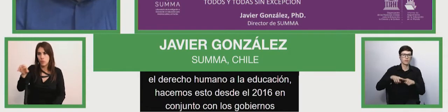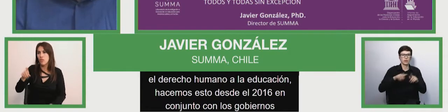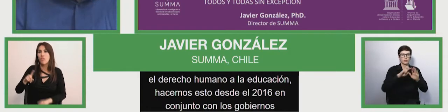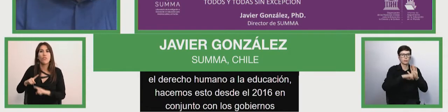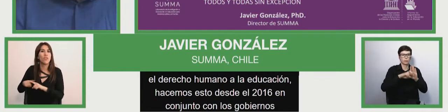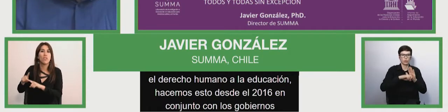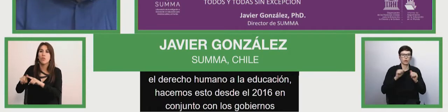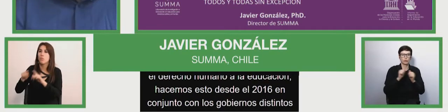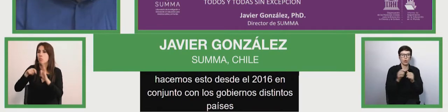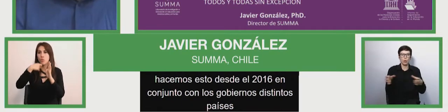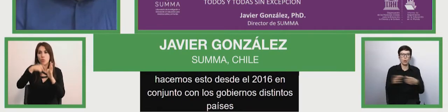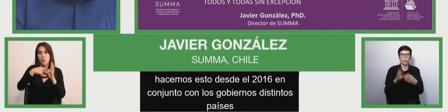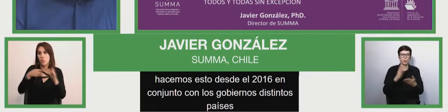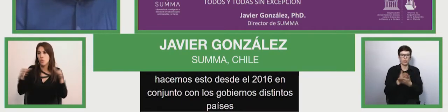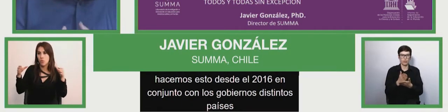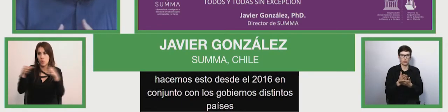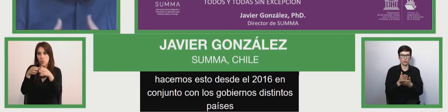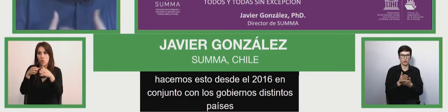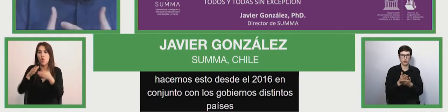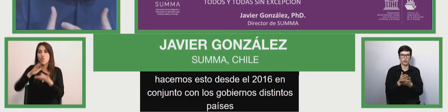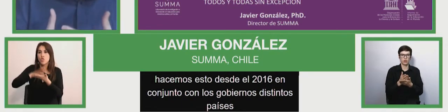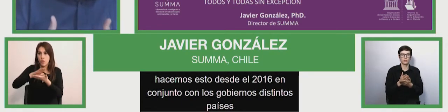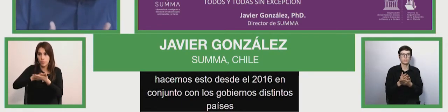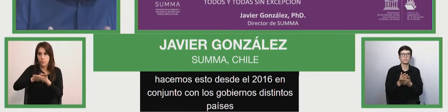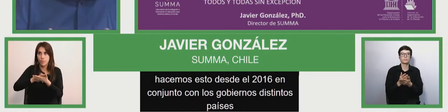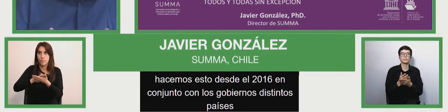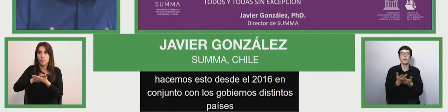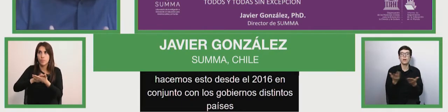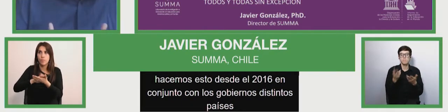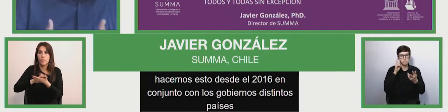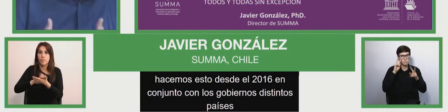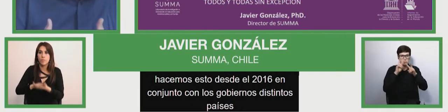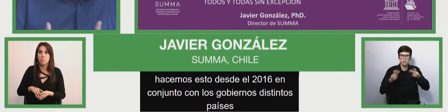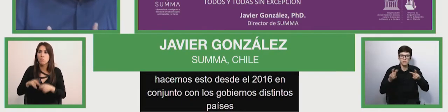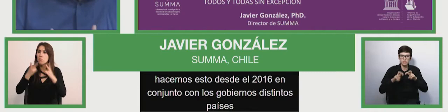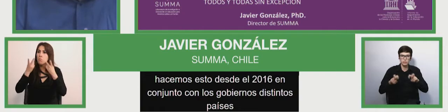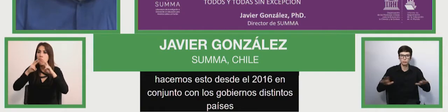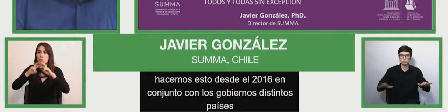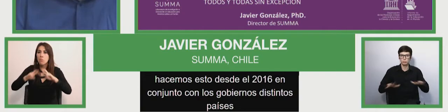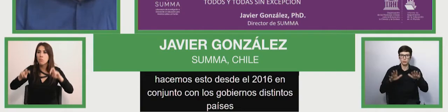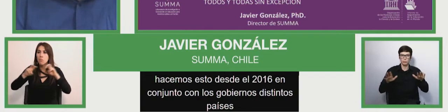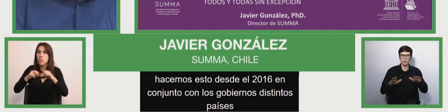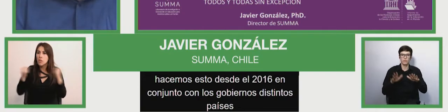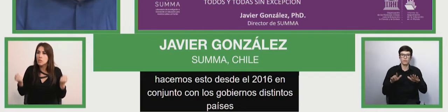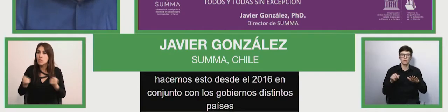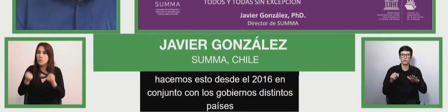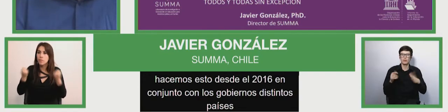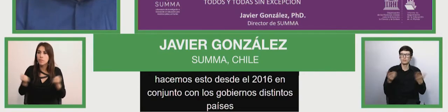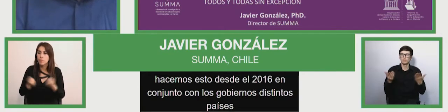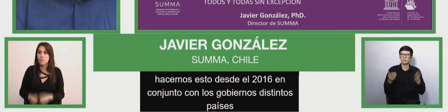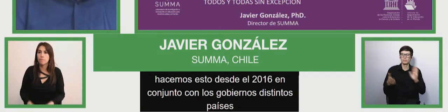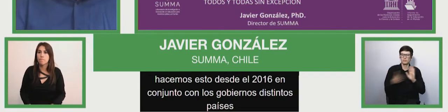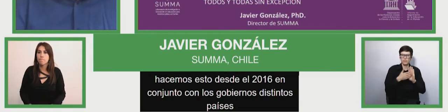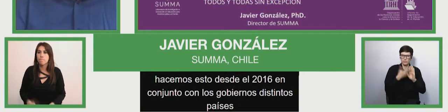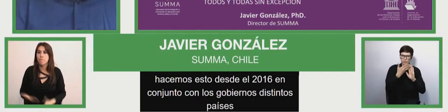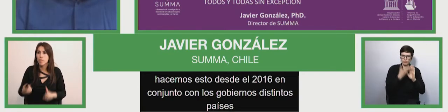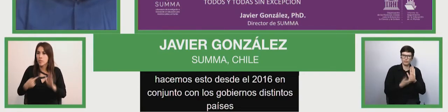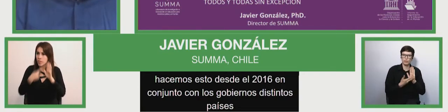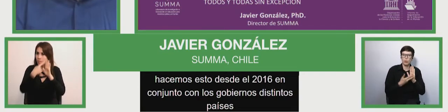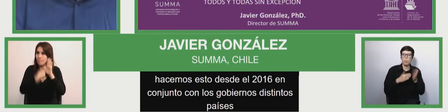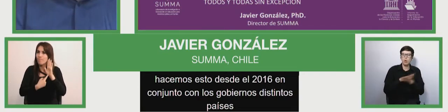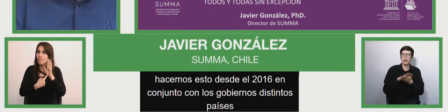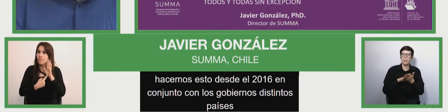making research, promoting the synthesis of evidence, what we can learn